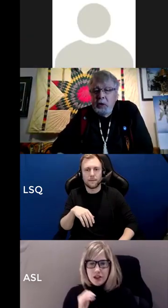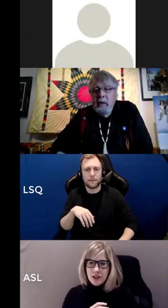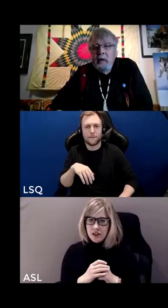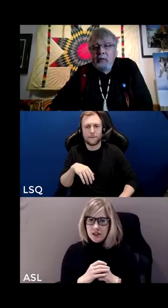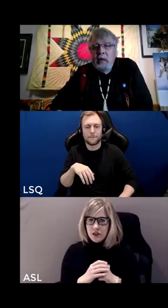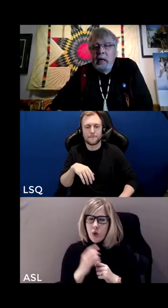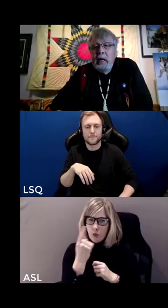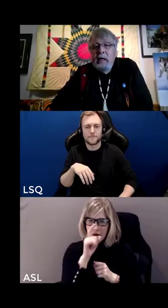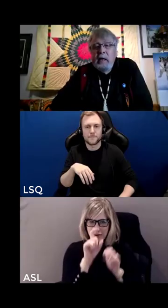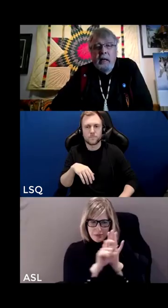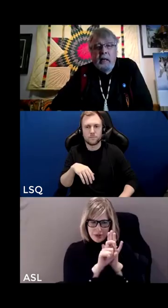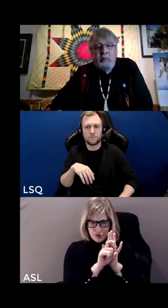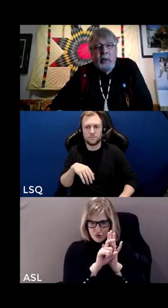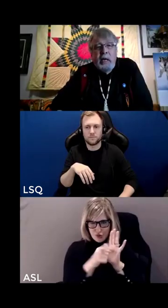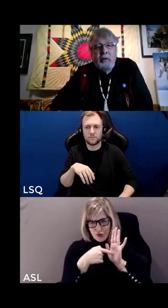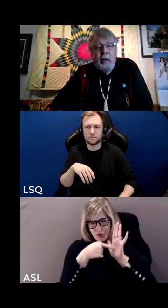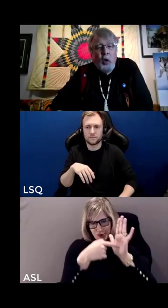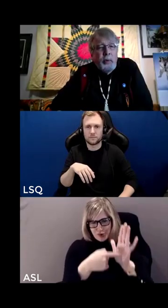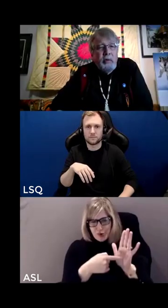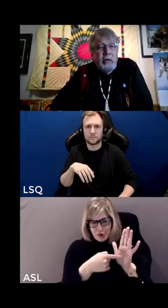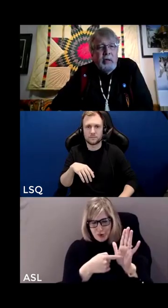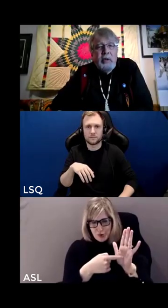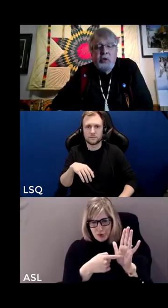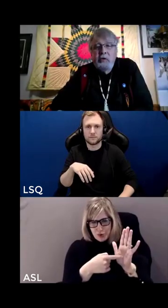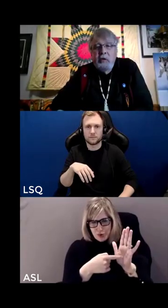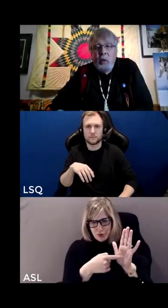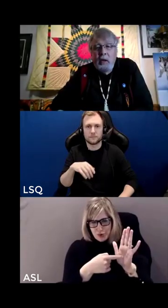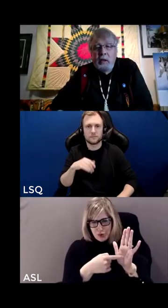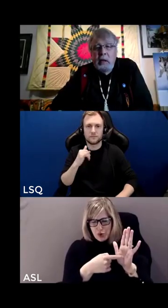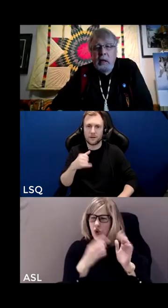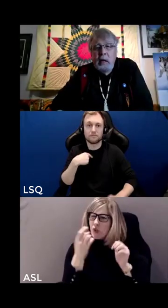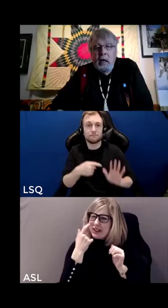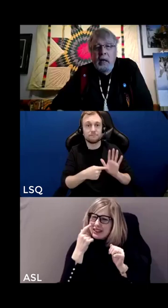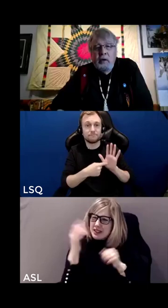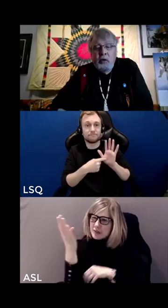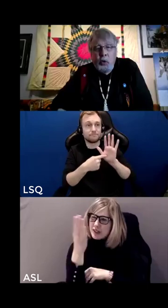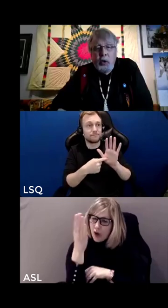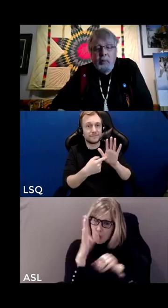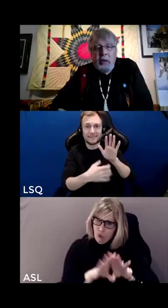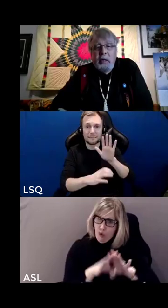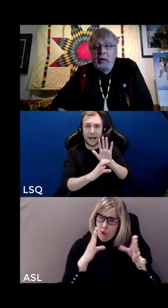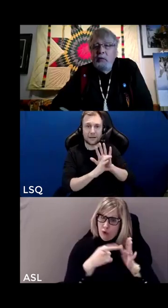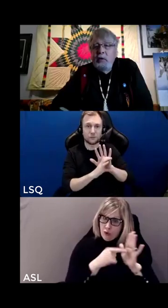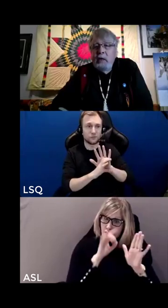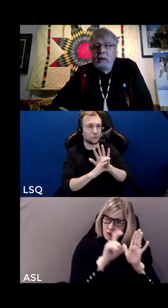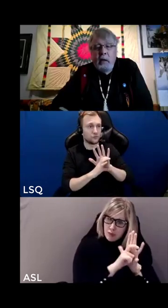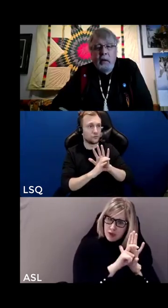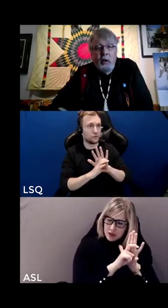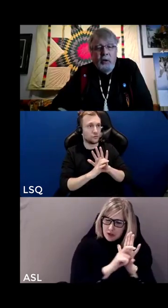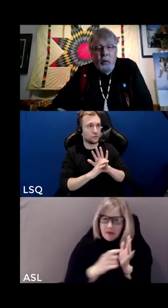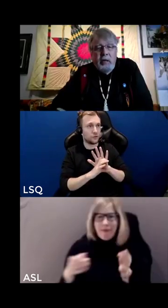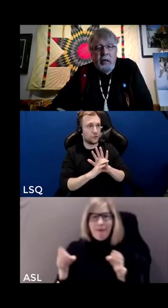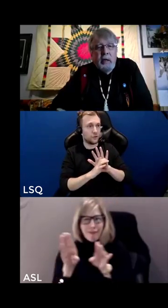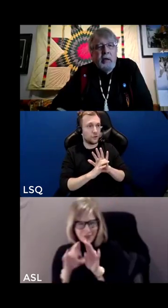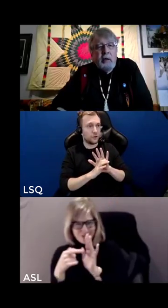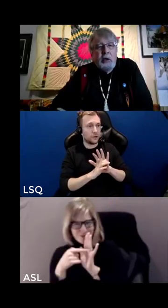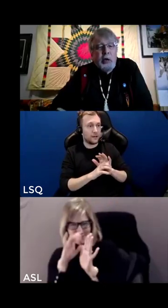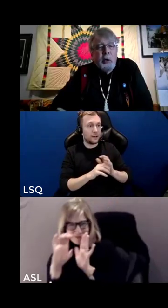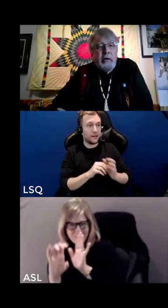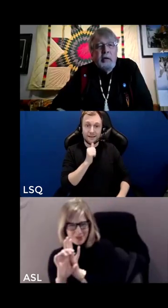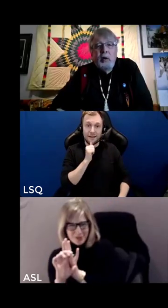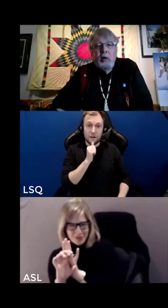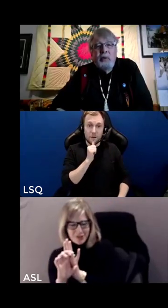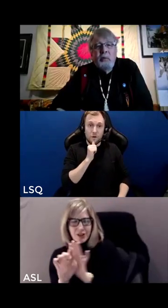image for the day um because i opened with images as well i truly believe that although we can